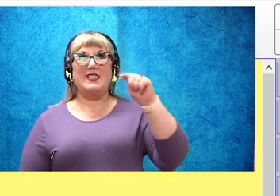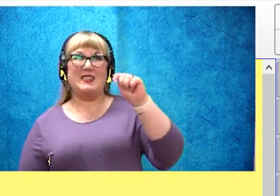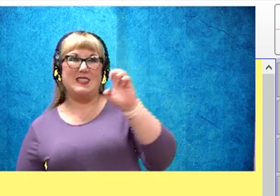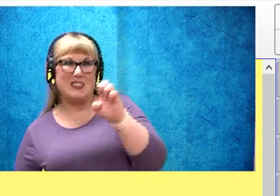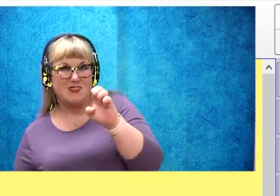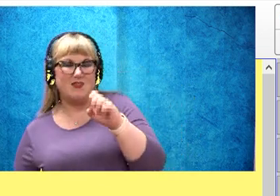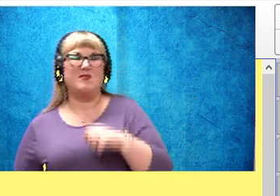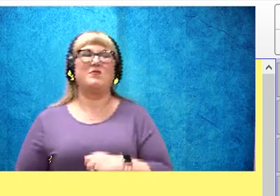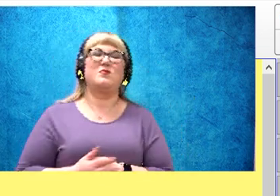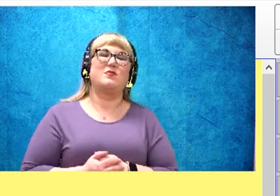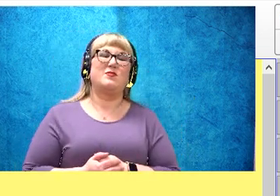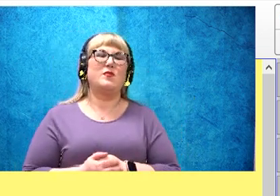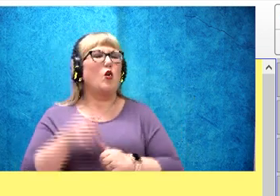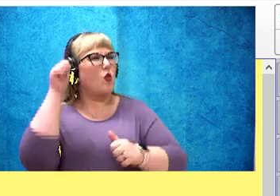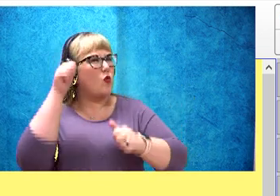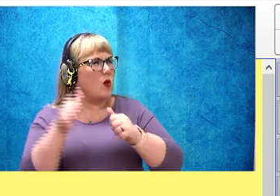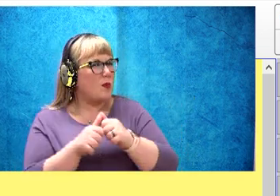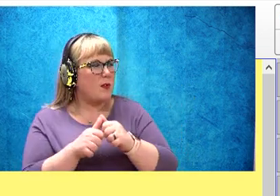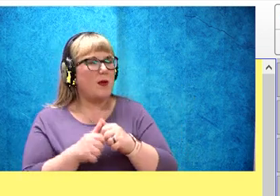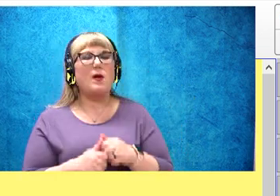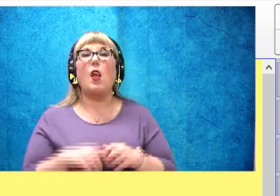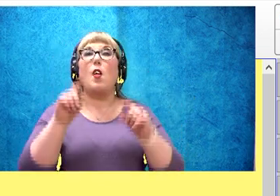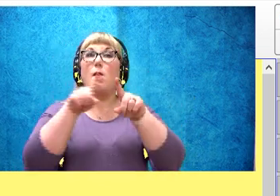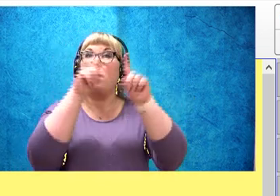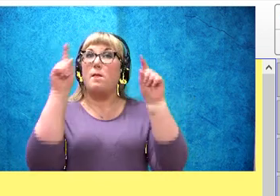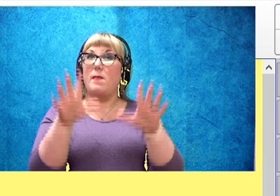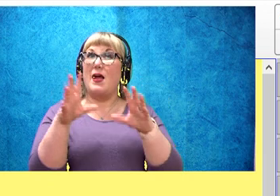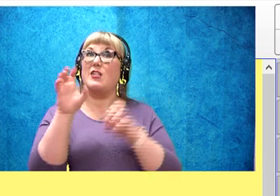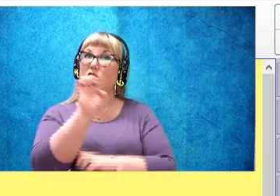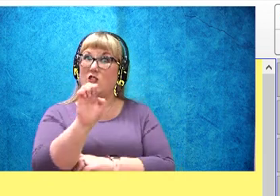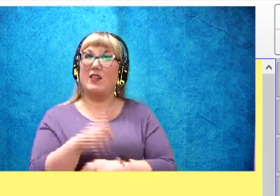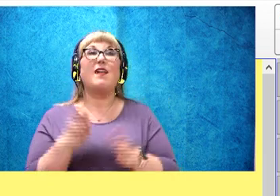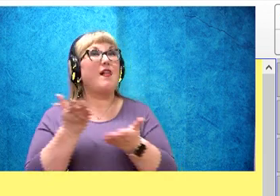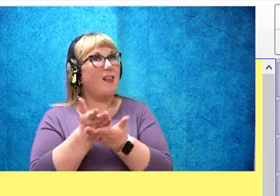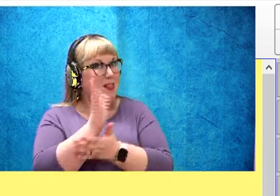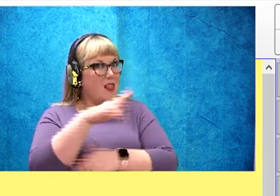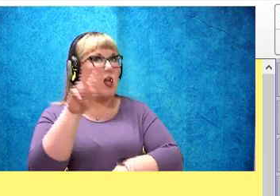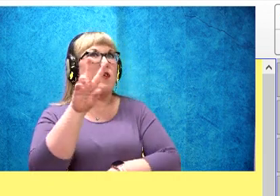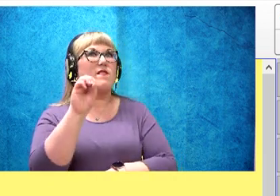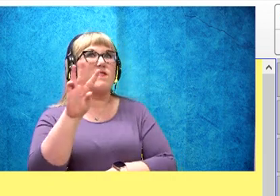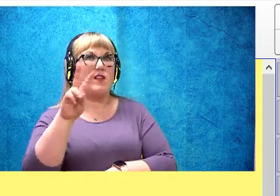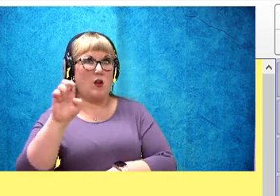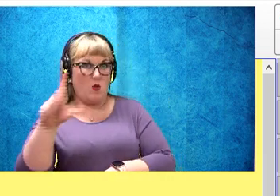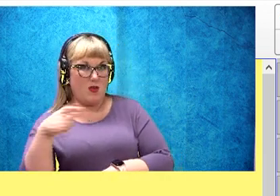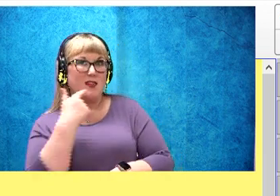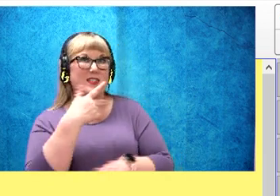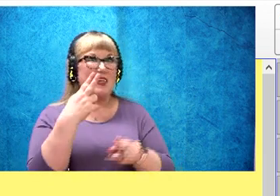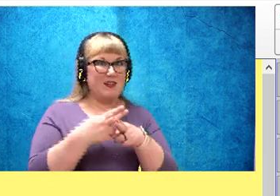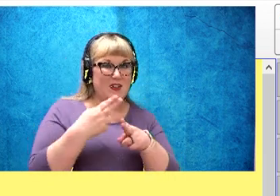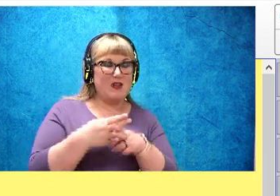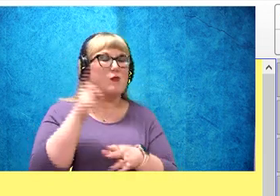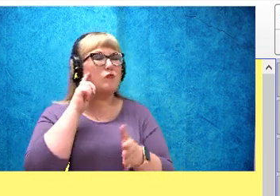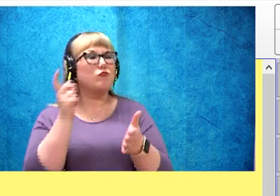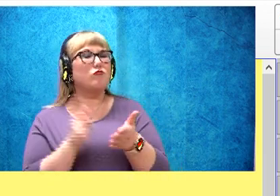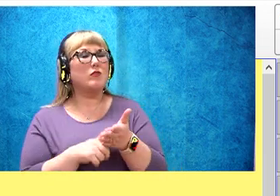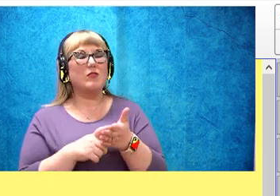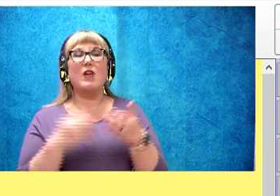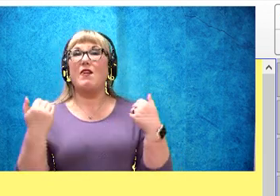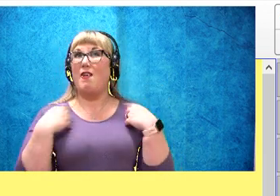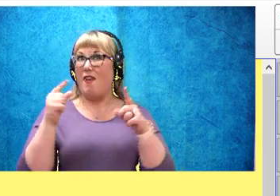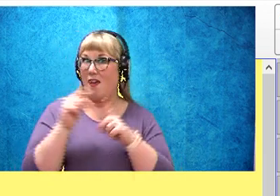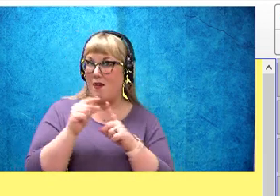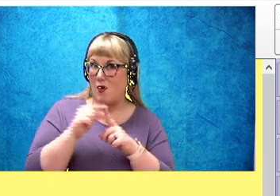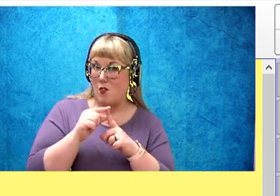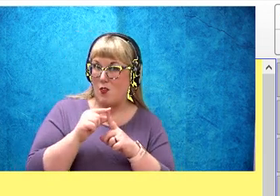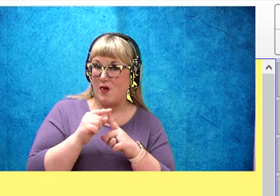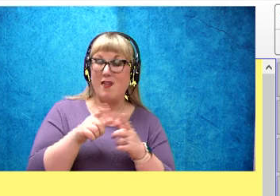So, again, remember, Magic E allows the vowel to say its name. Now if you notice, I have words with letter